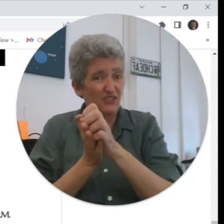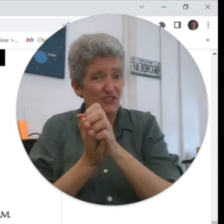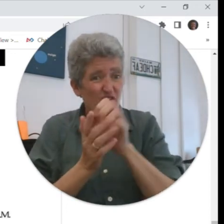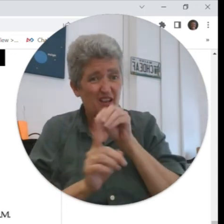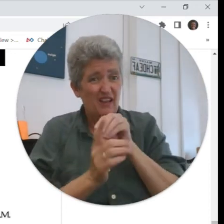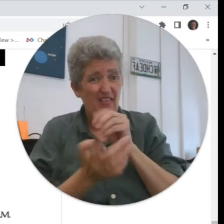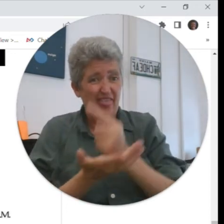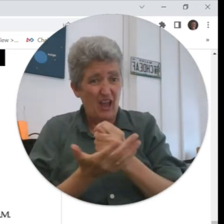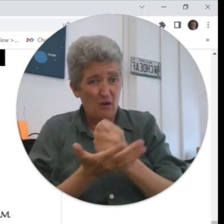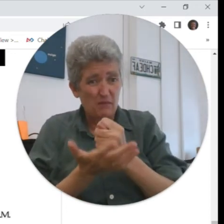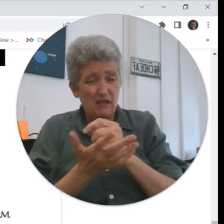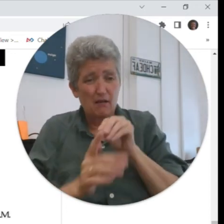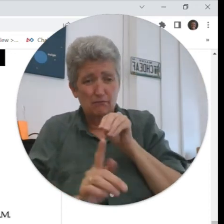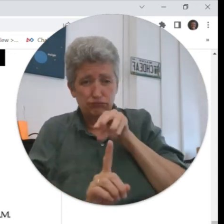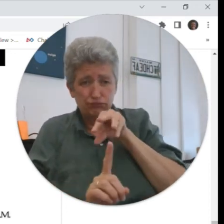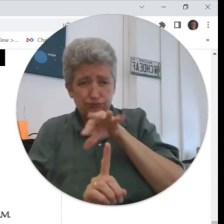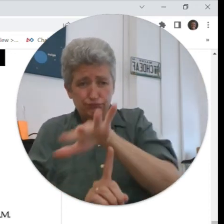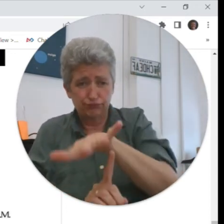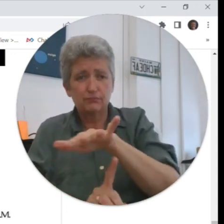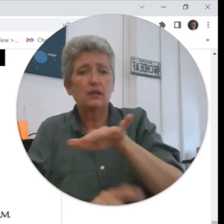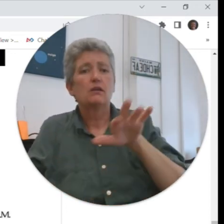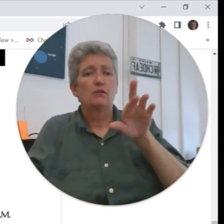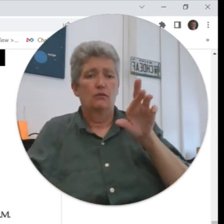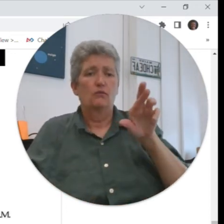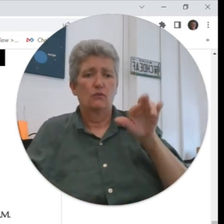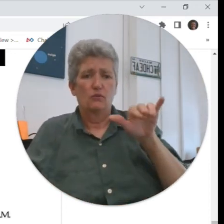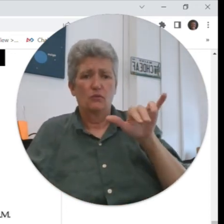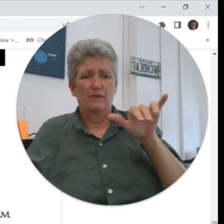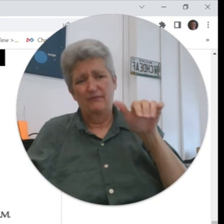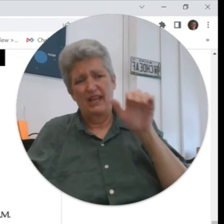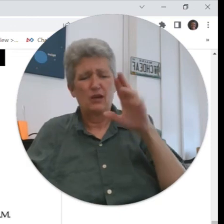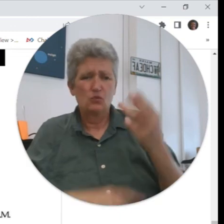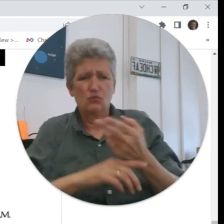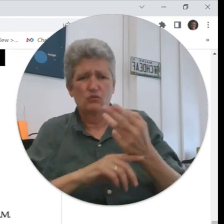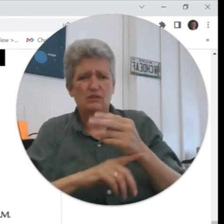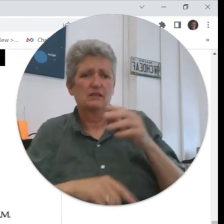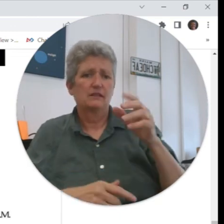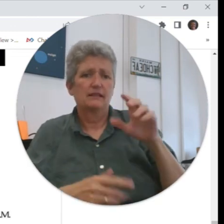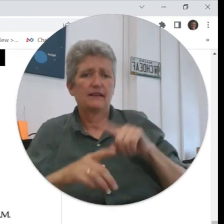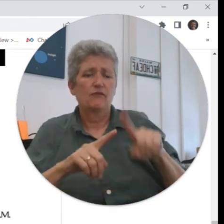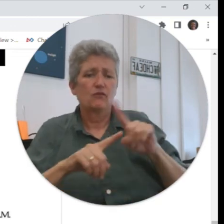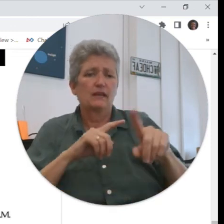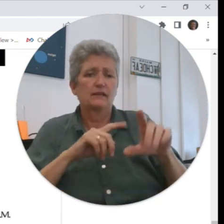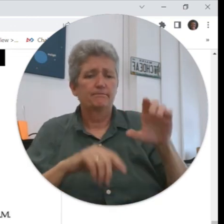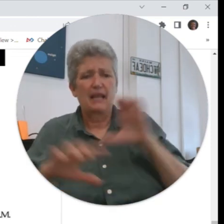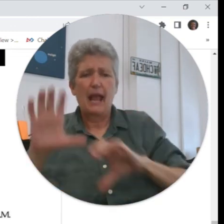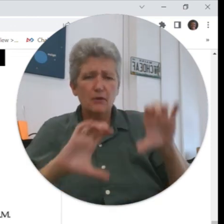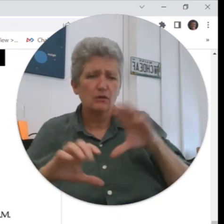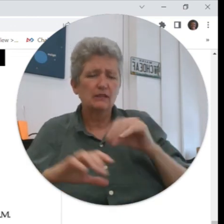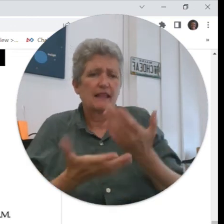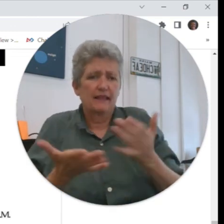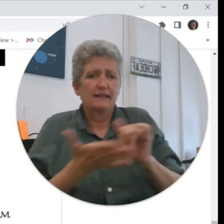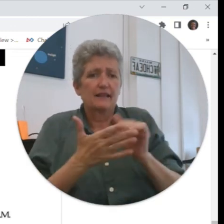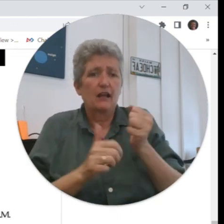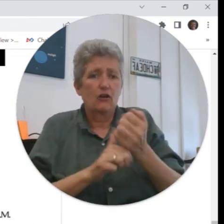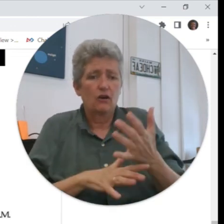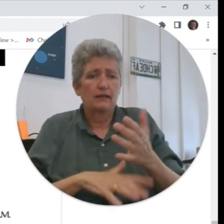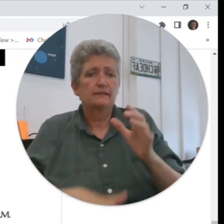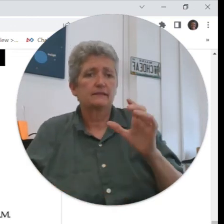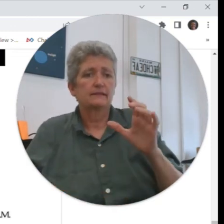I can if you get too much radiation you can get extra you can get cancer from that